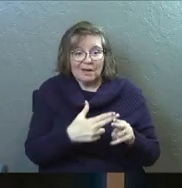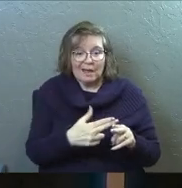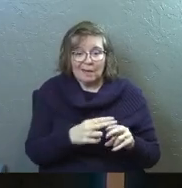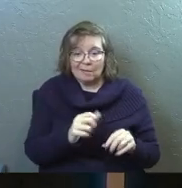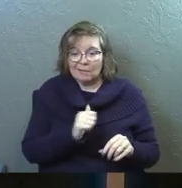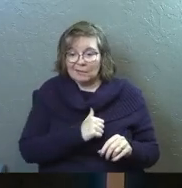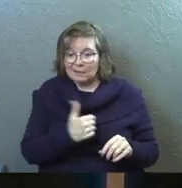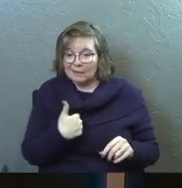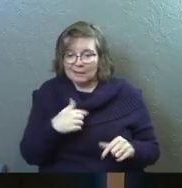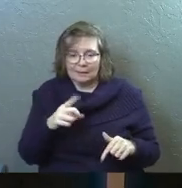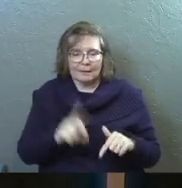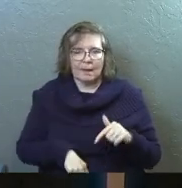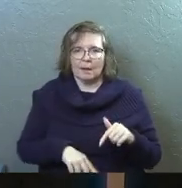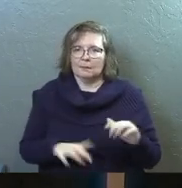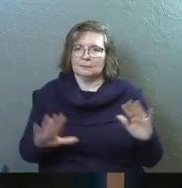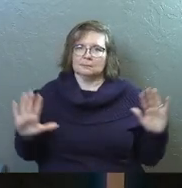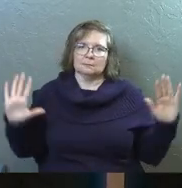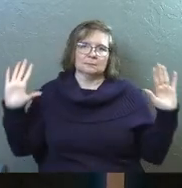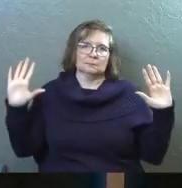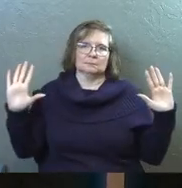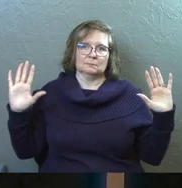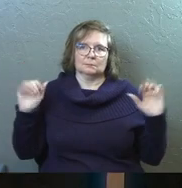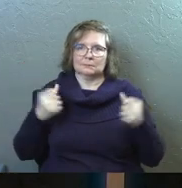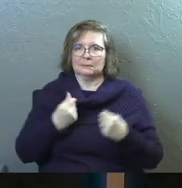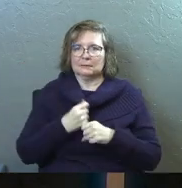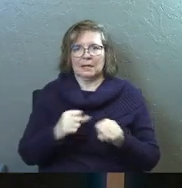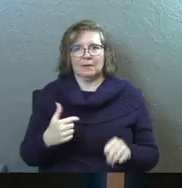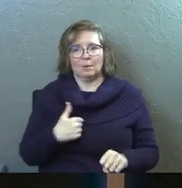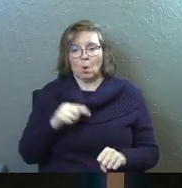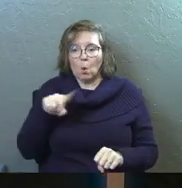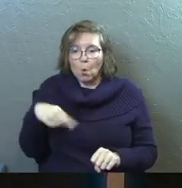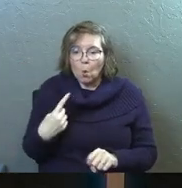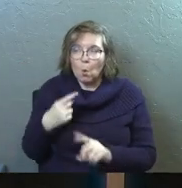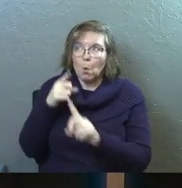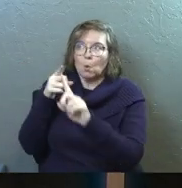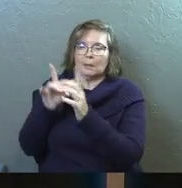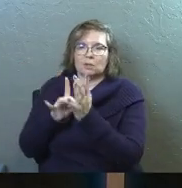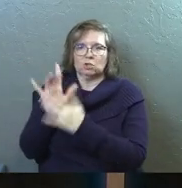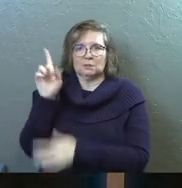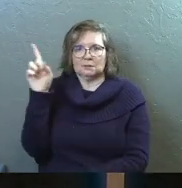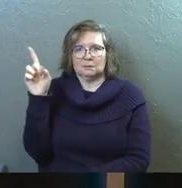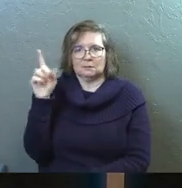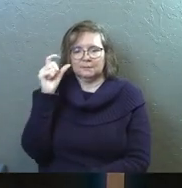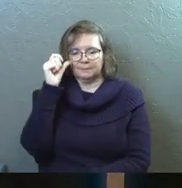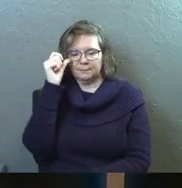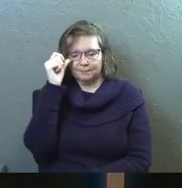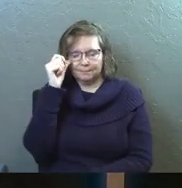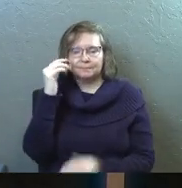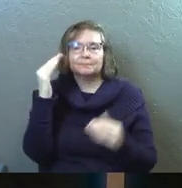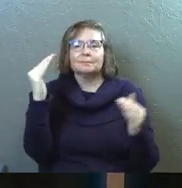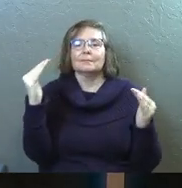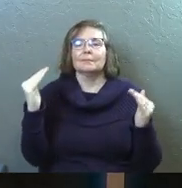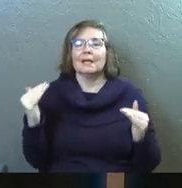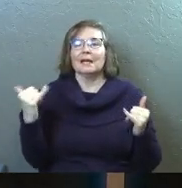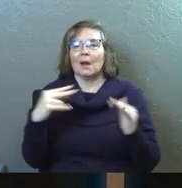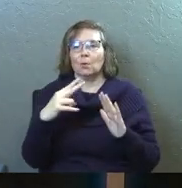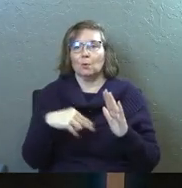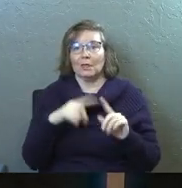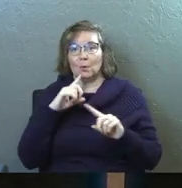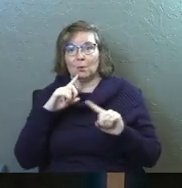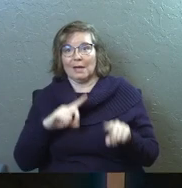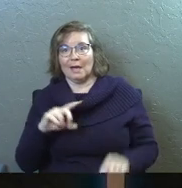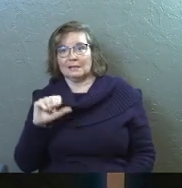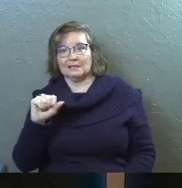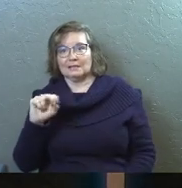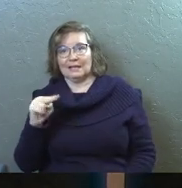no other thing that can save me. It's only Jesus. So now we'll read the reaction of the Sanhedrin to